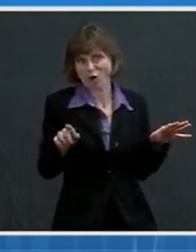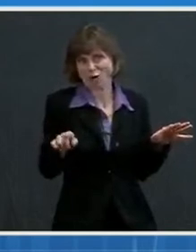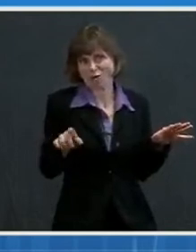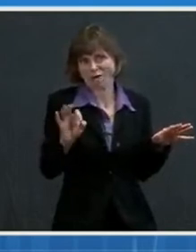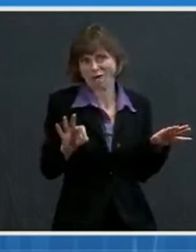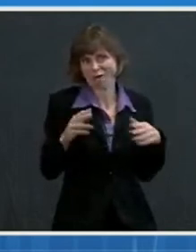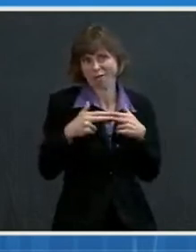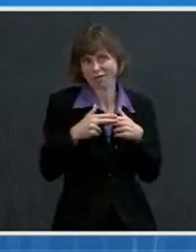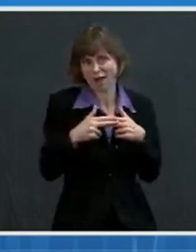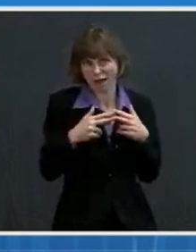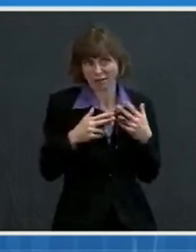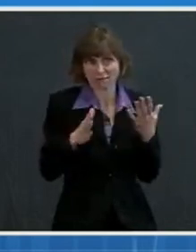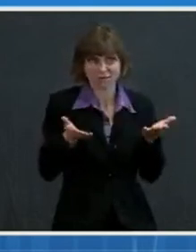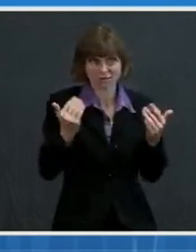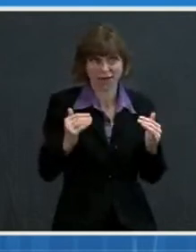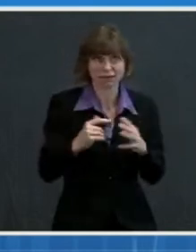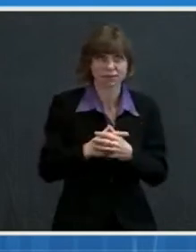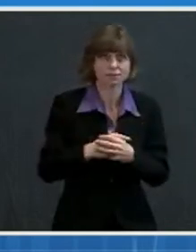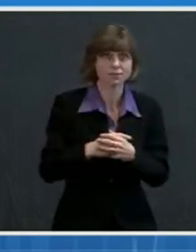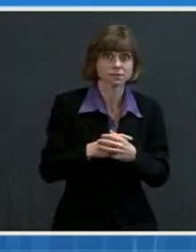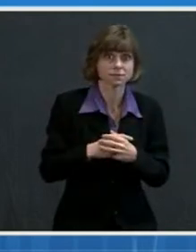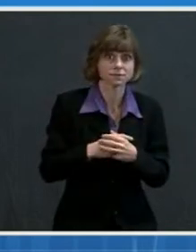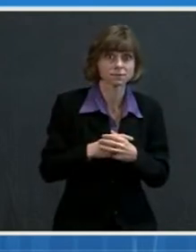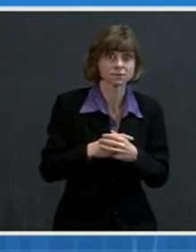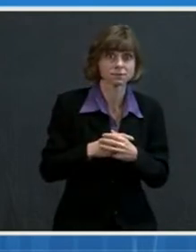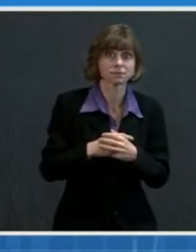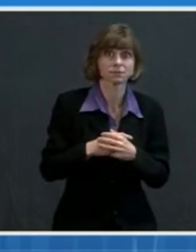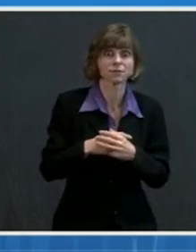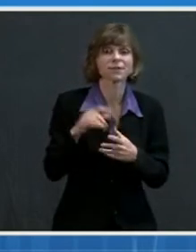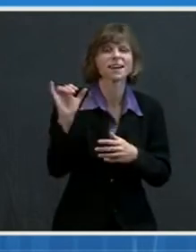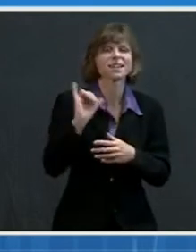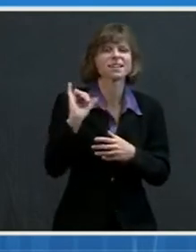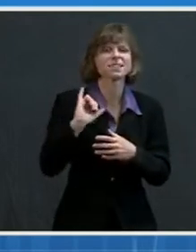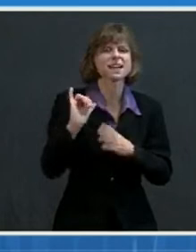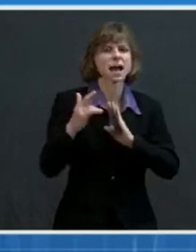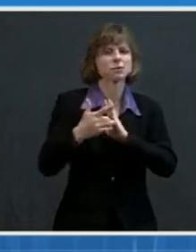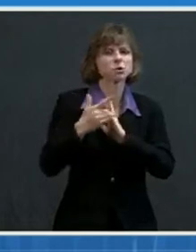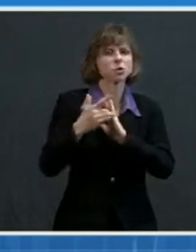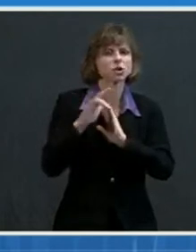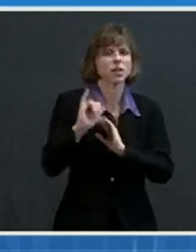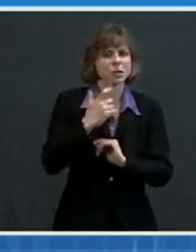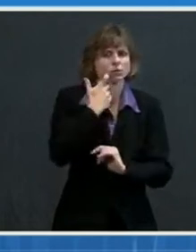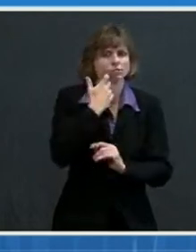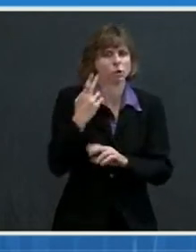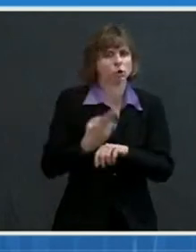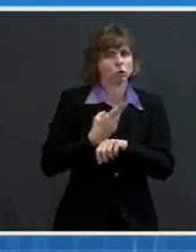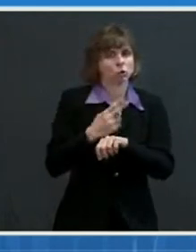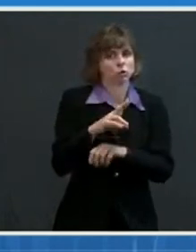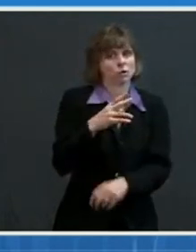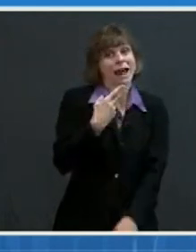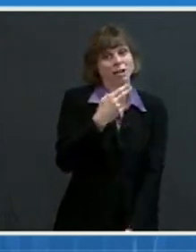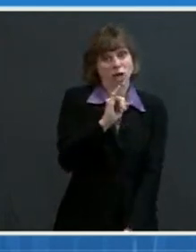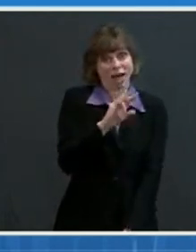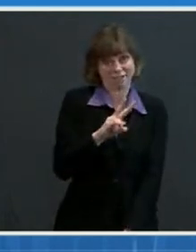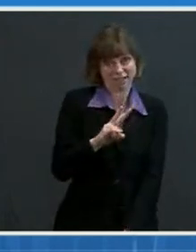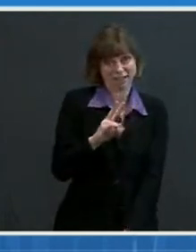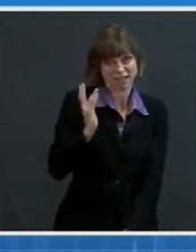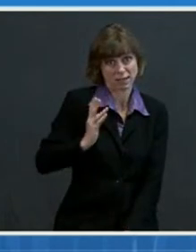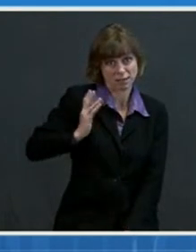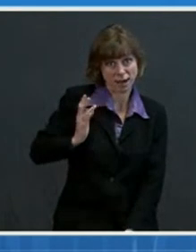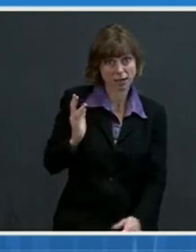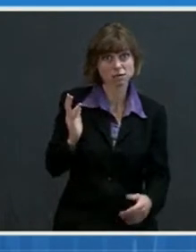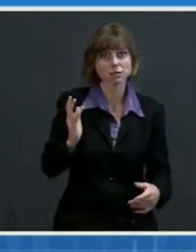slide. Next slide. With the same strategy that was used with HIV, we will be